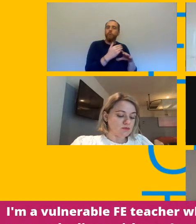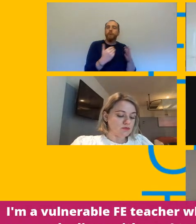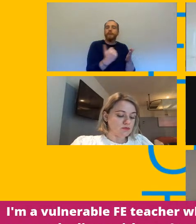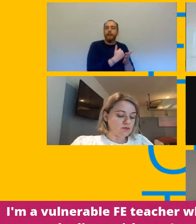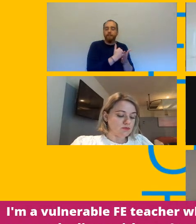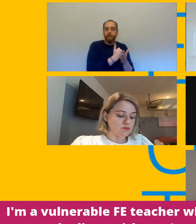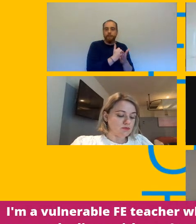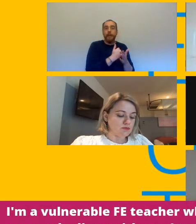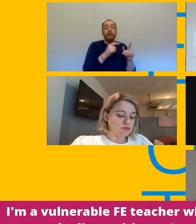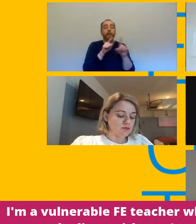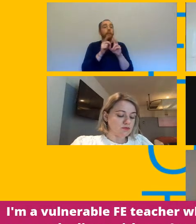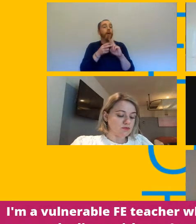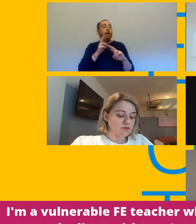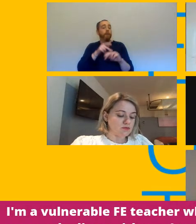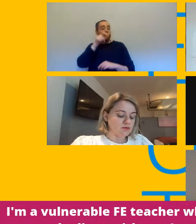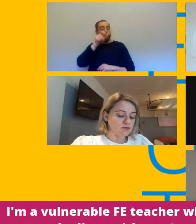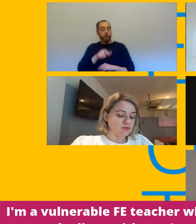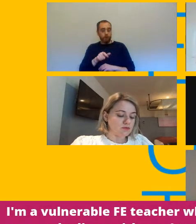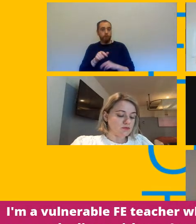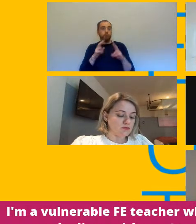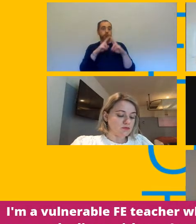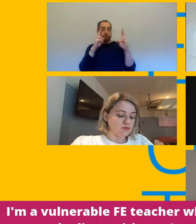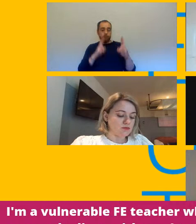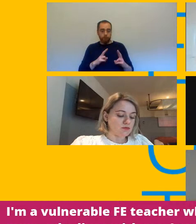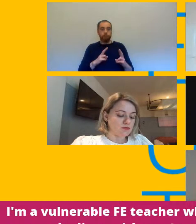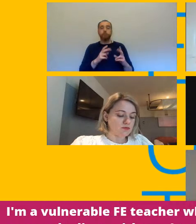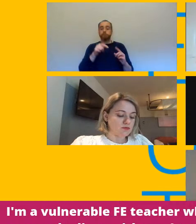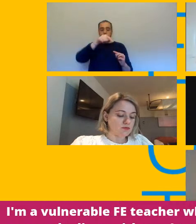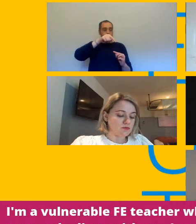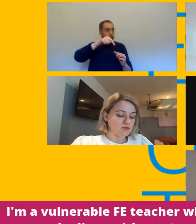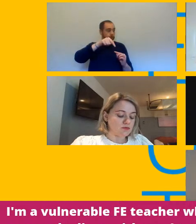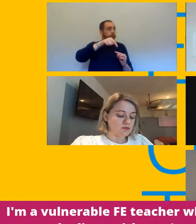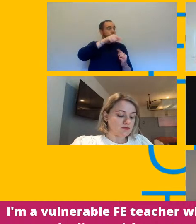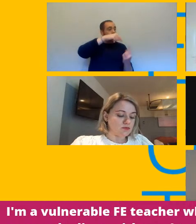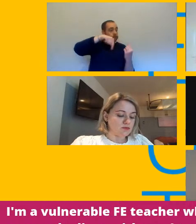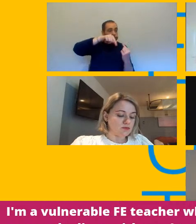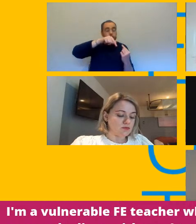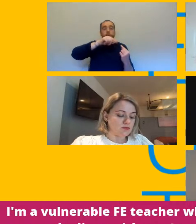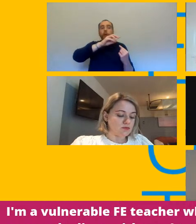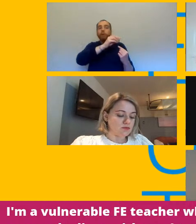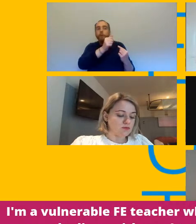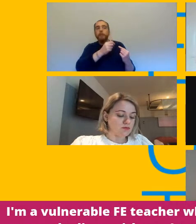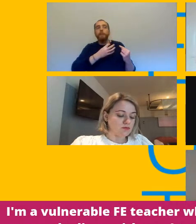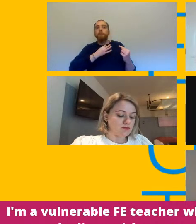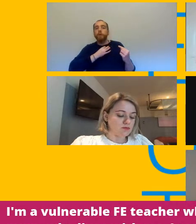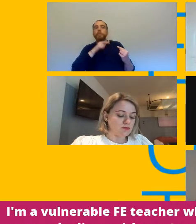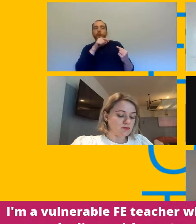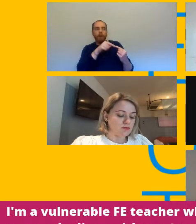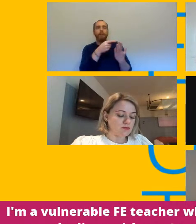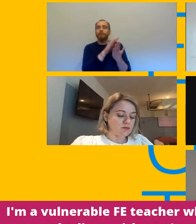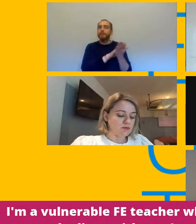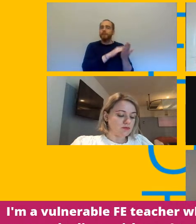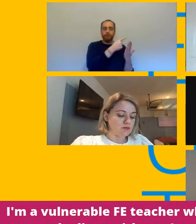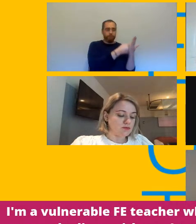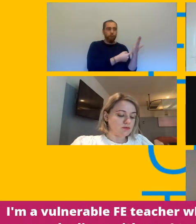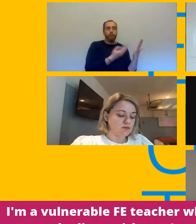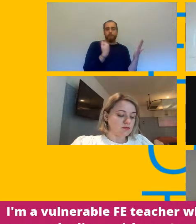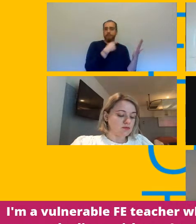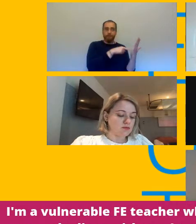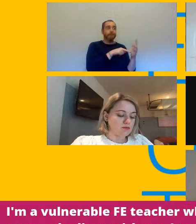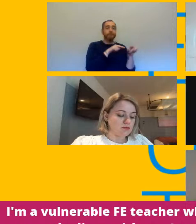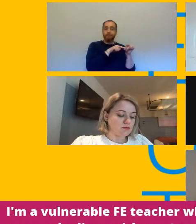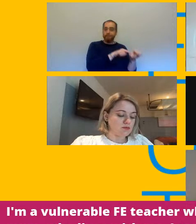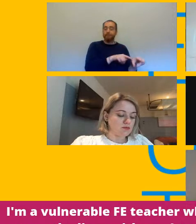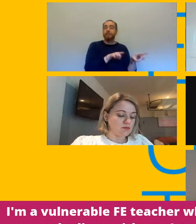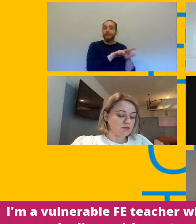um family members or dependents who are vulnerable and the same rule should apply so it's not something um the employers